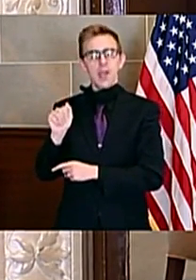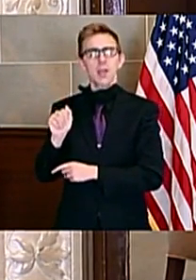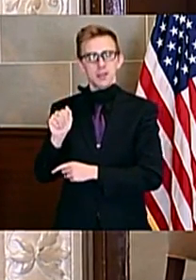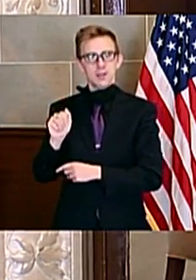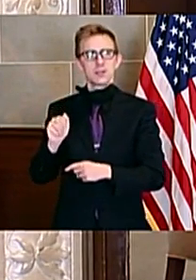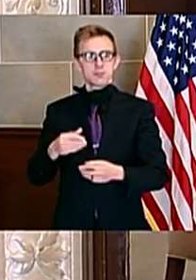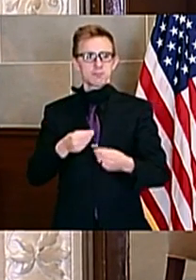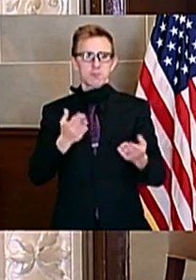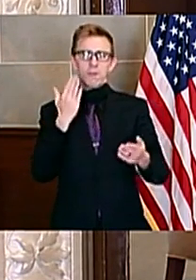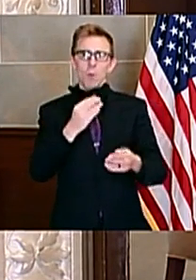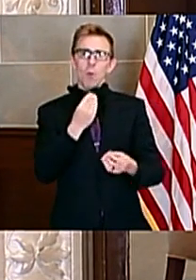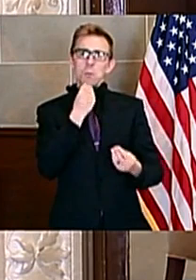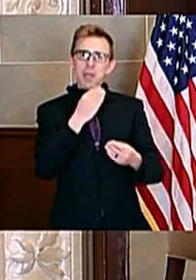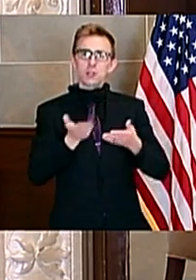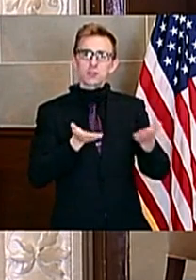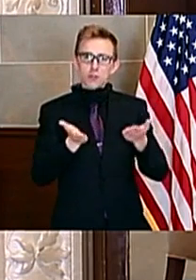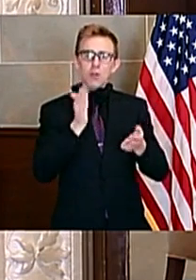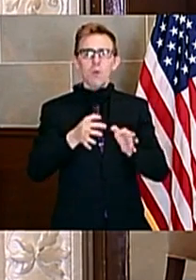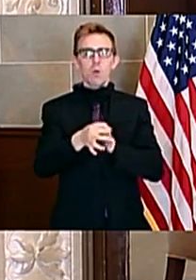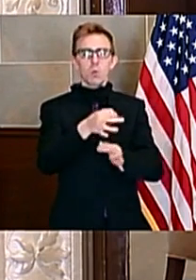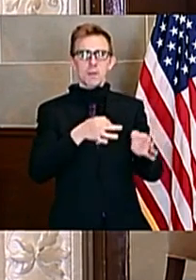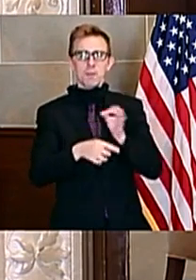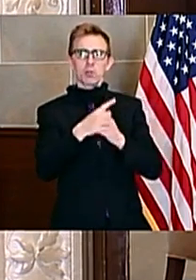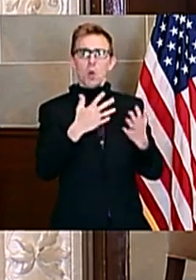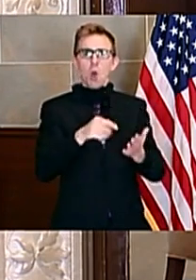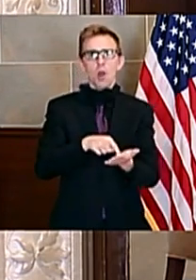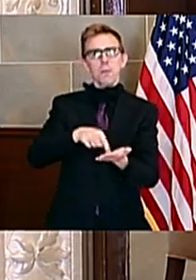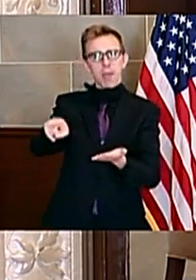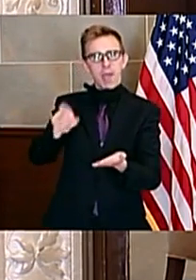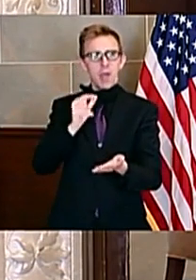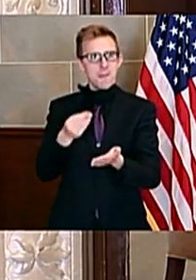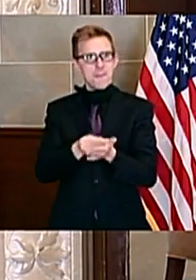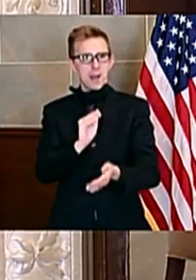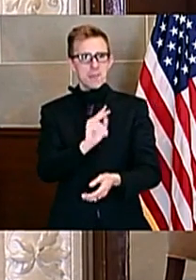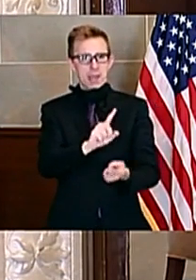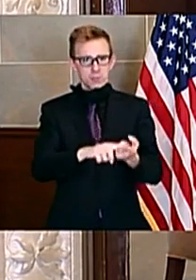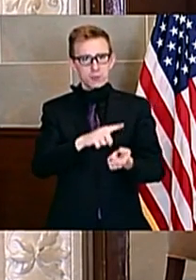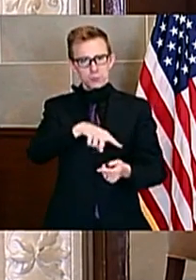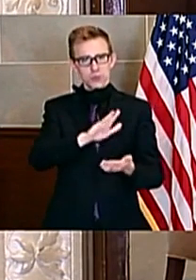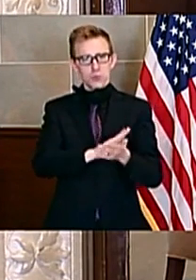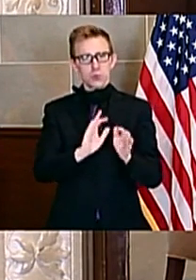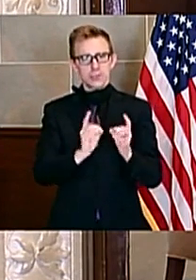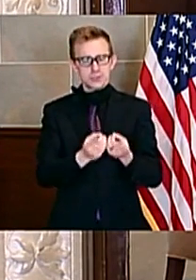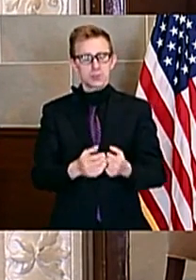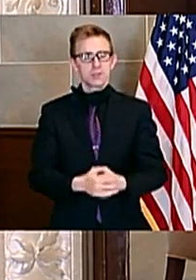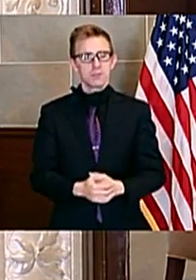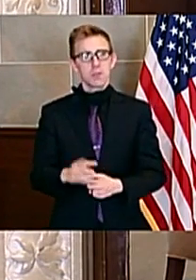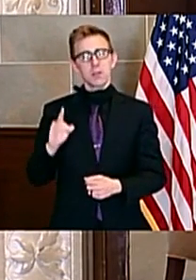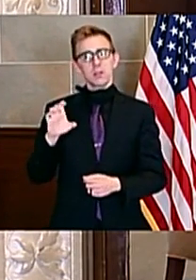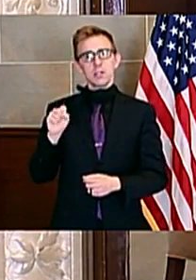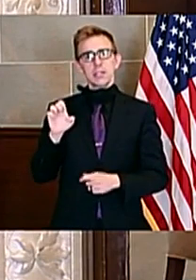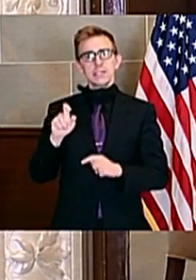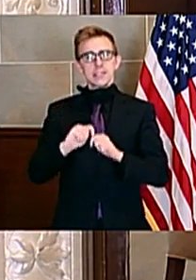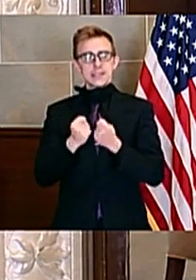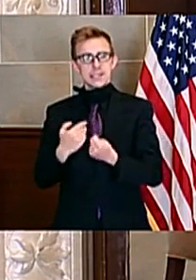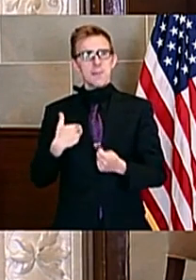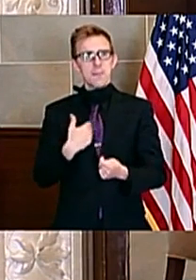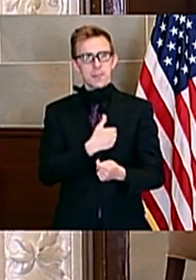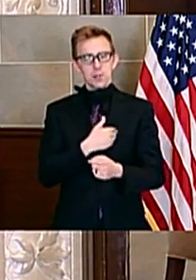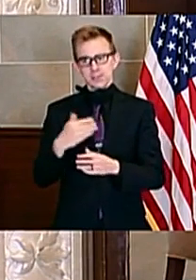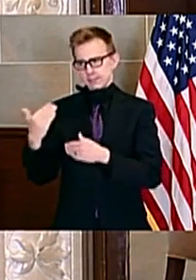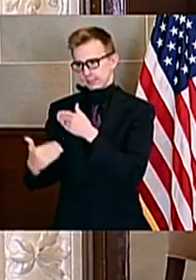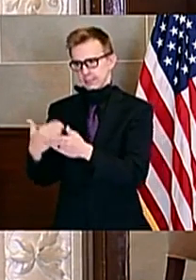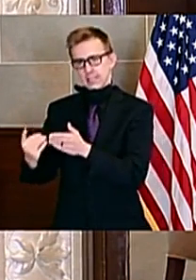schools for meals served during these extended closures. Today, DESE team members are submitting the final necessary